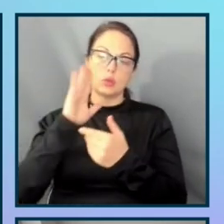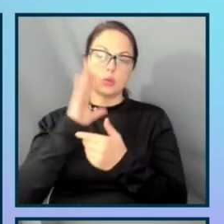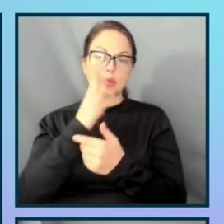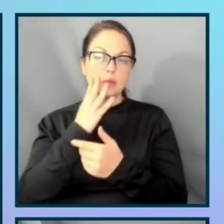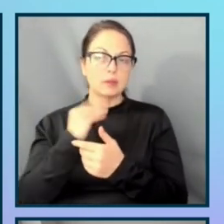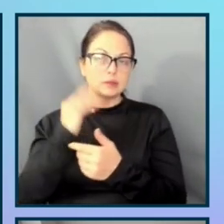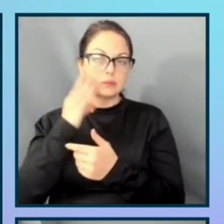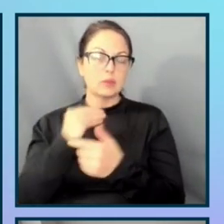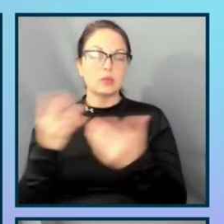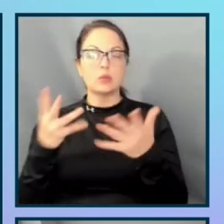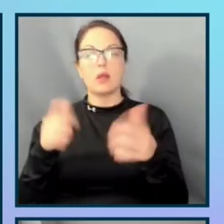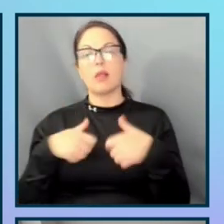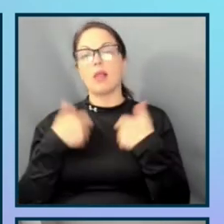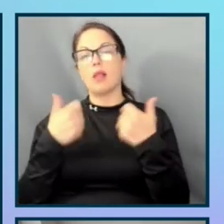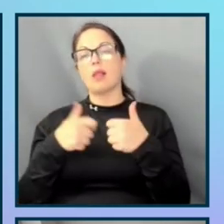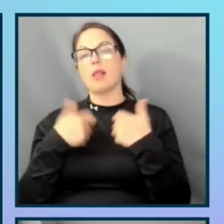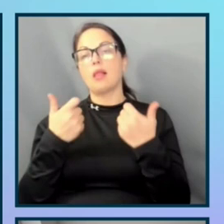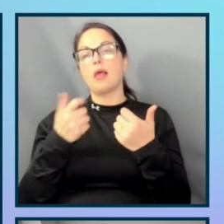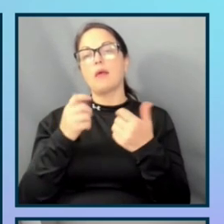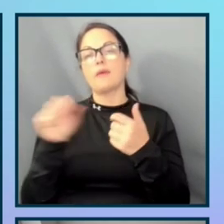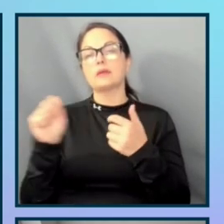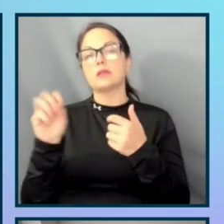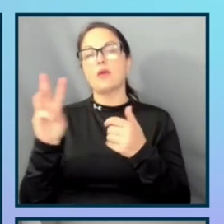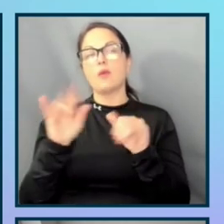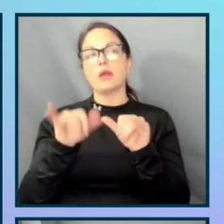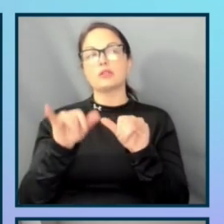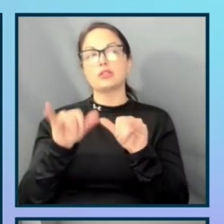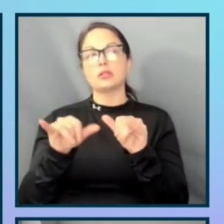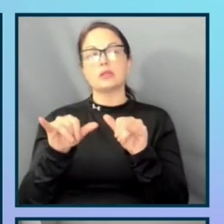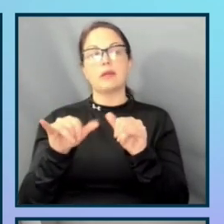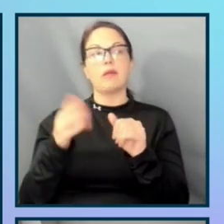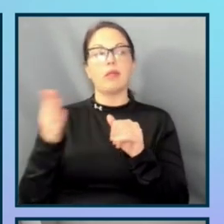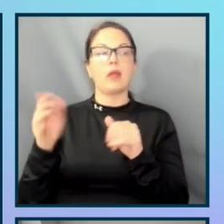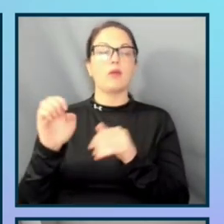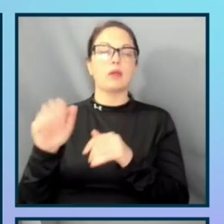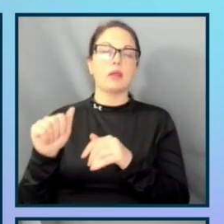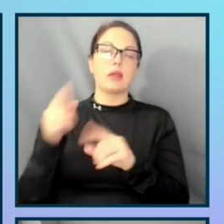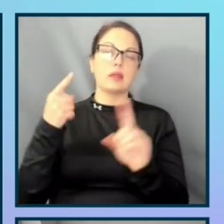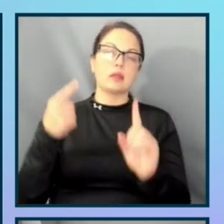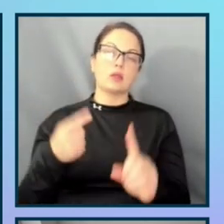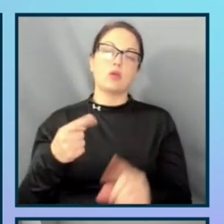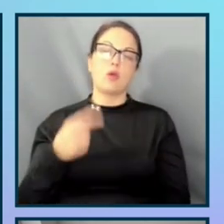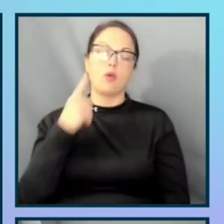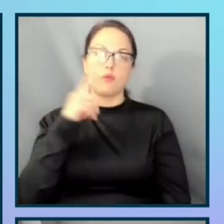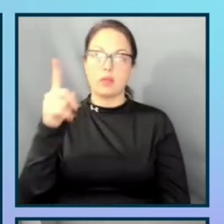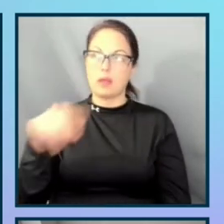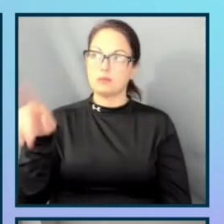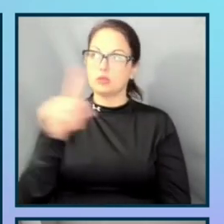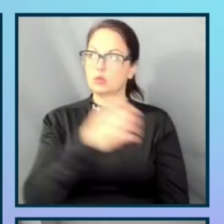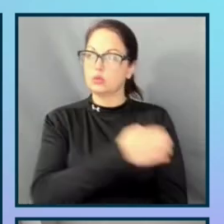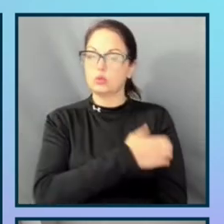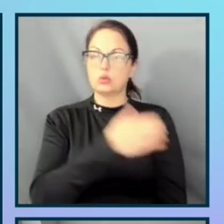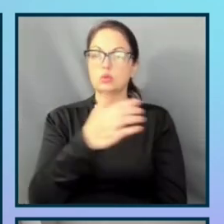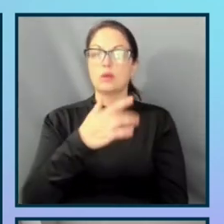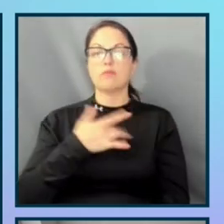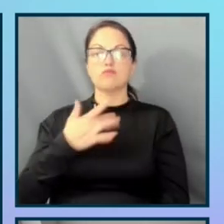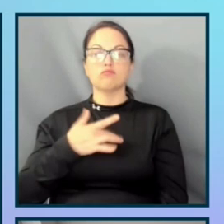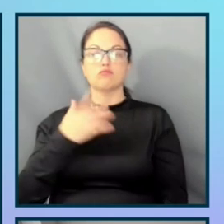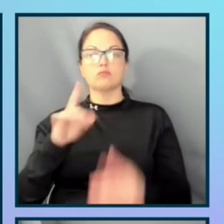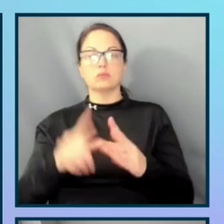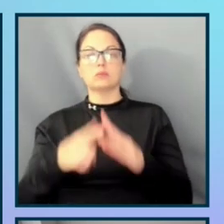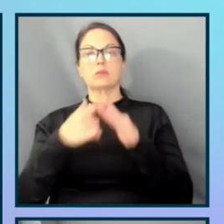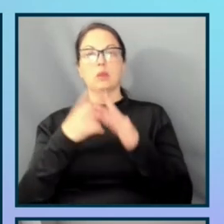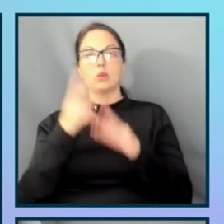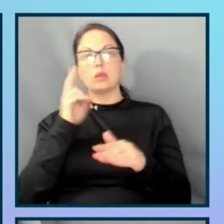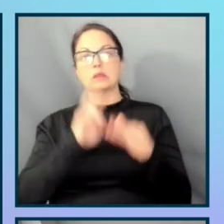life is as a software engineer at EA. The goal is for them to feel empowered from the beginning with key insights